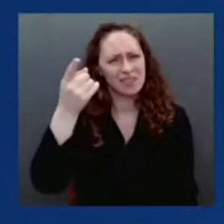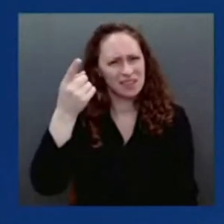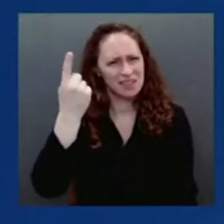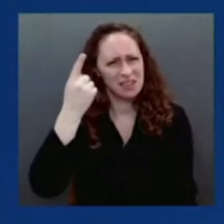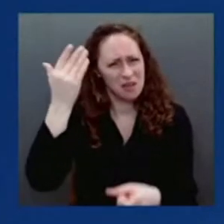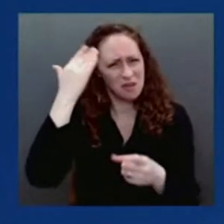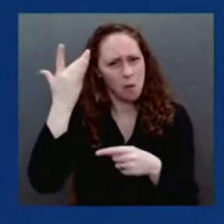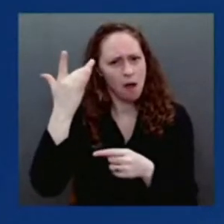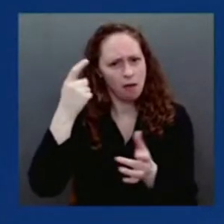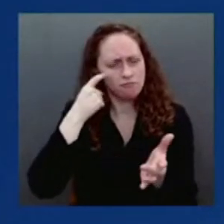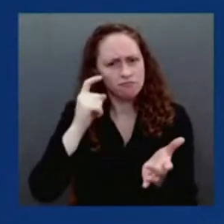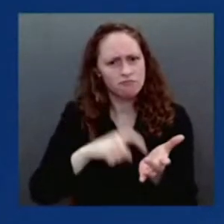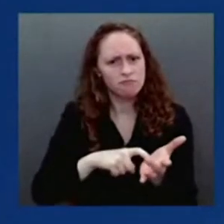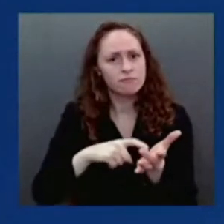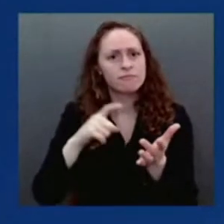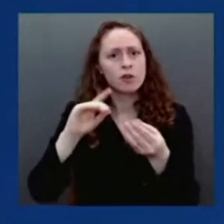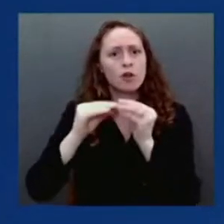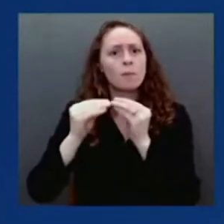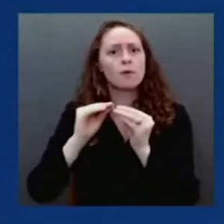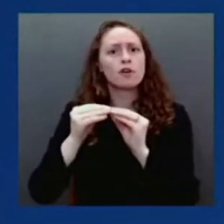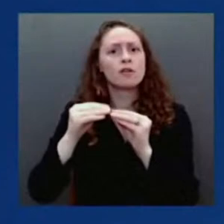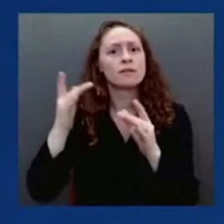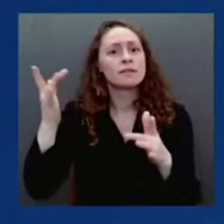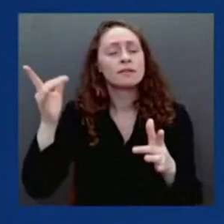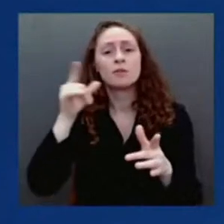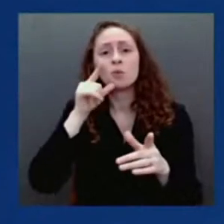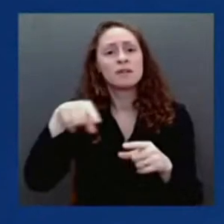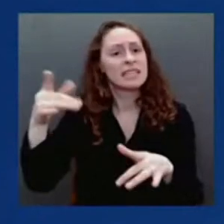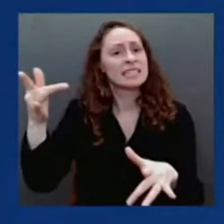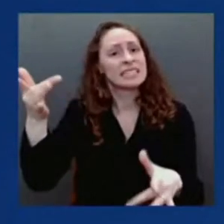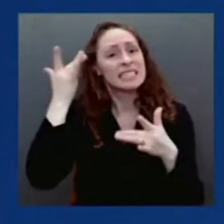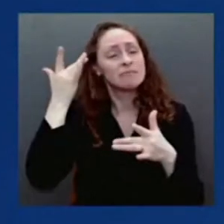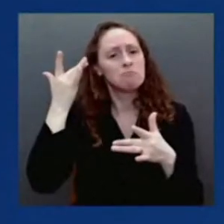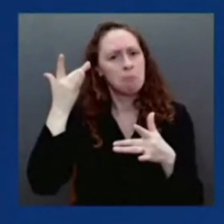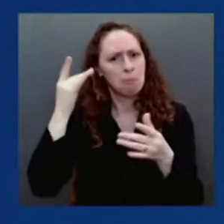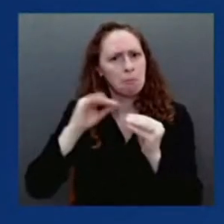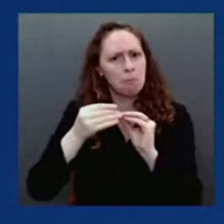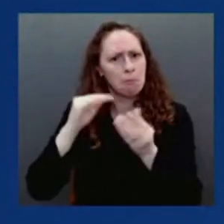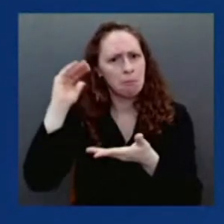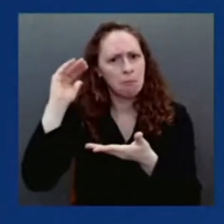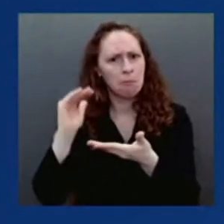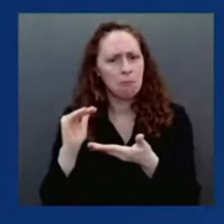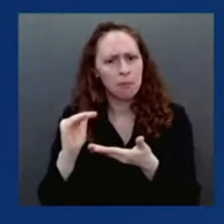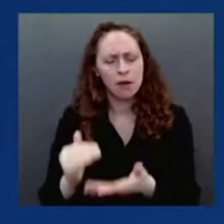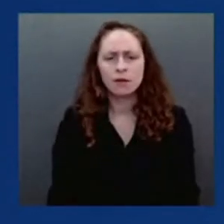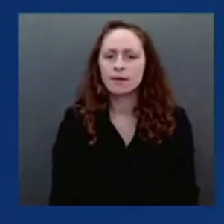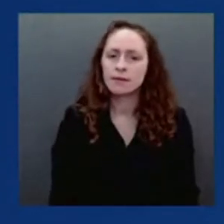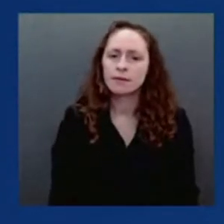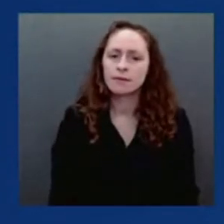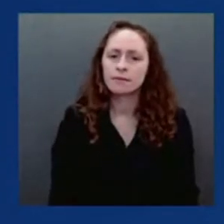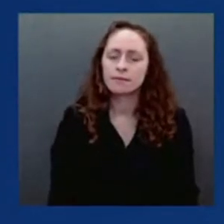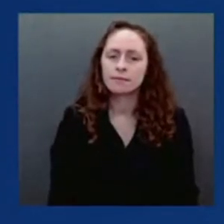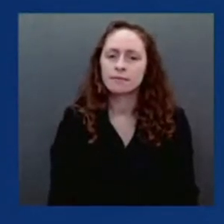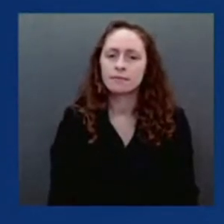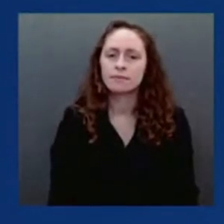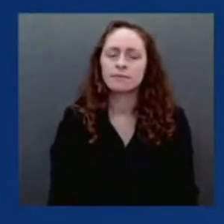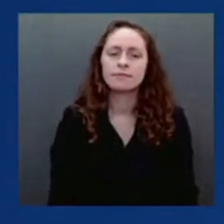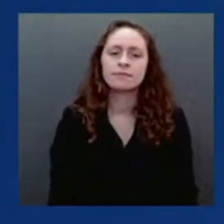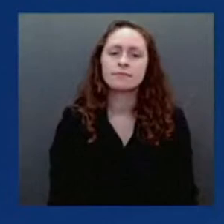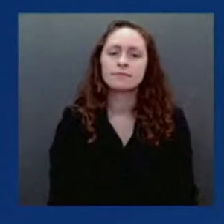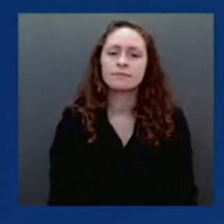we assume everyone was or many people were more or less exposed and it's running out of people to expose to? Or did people just